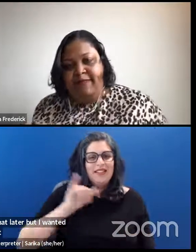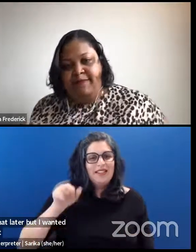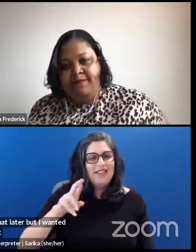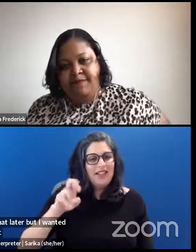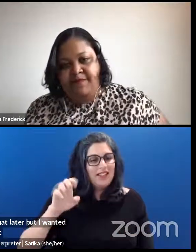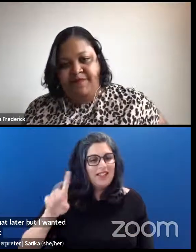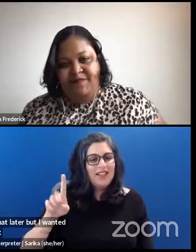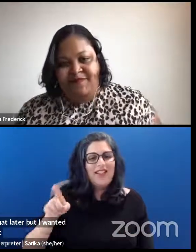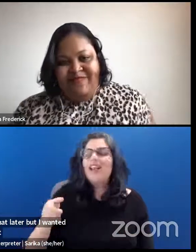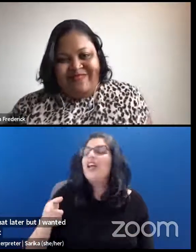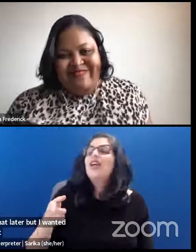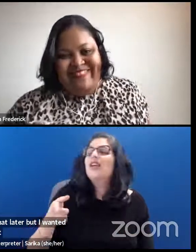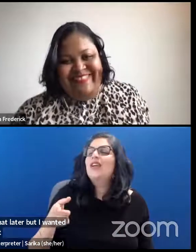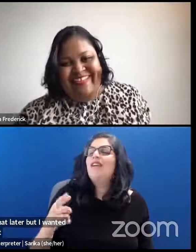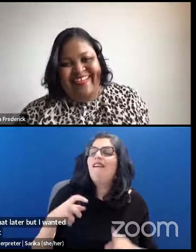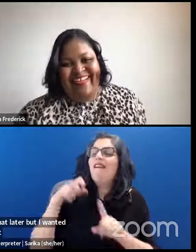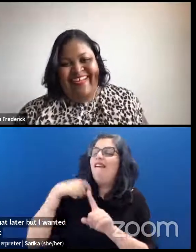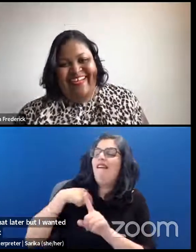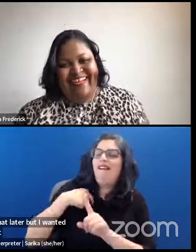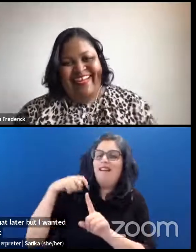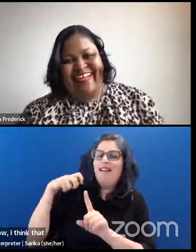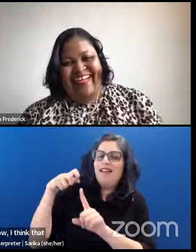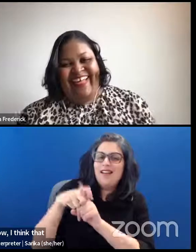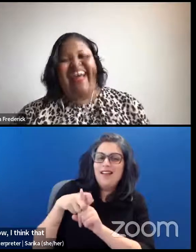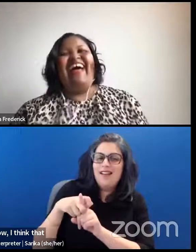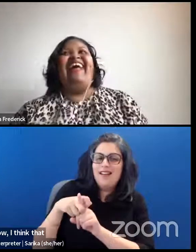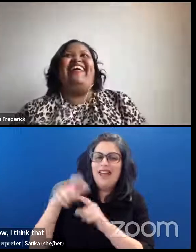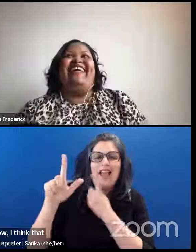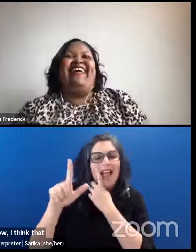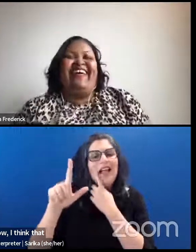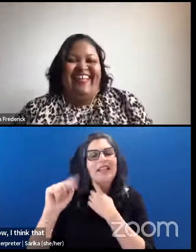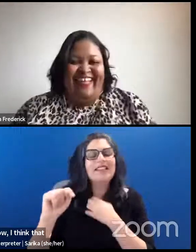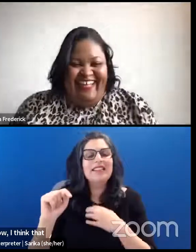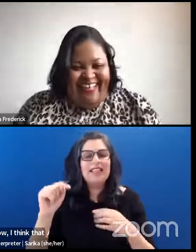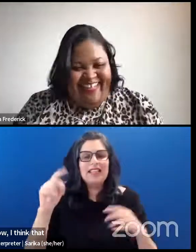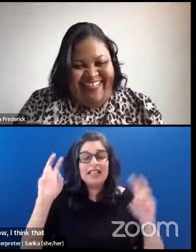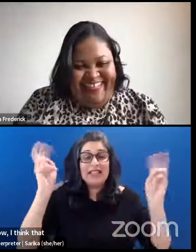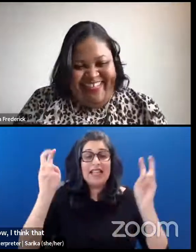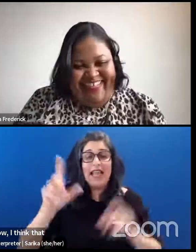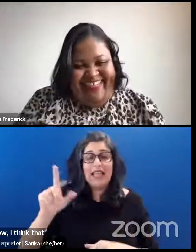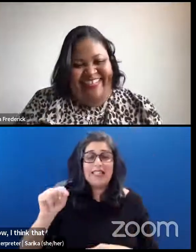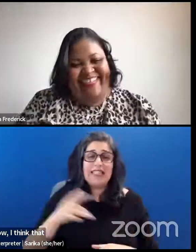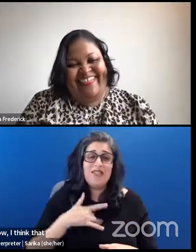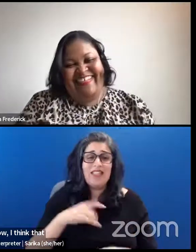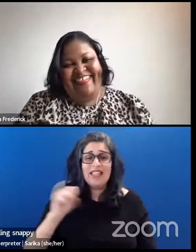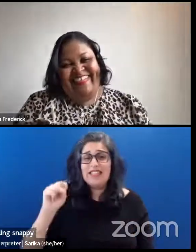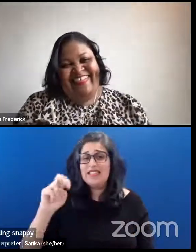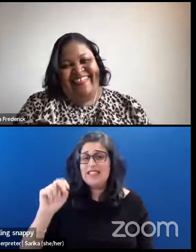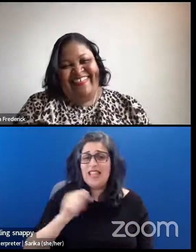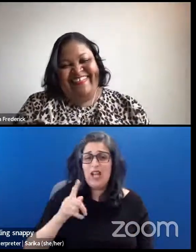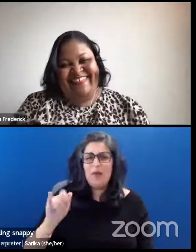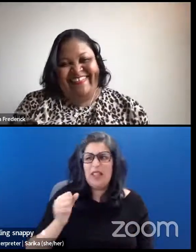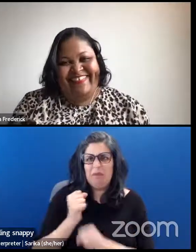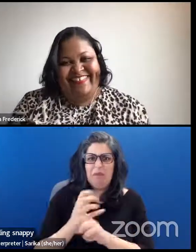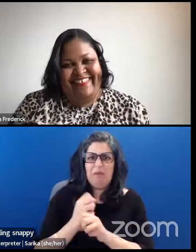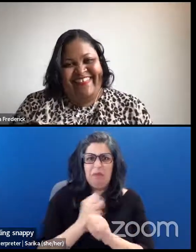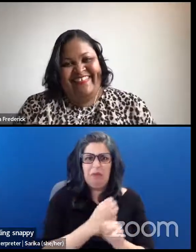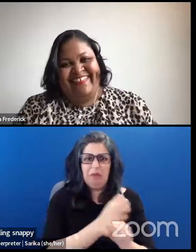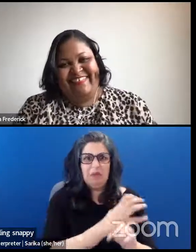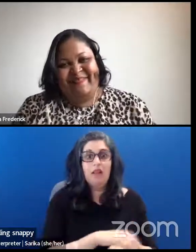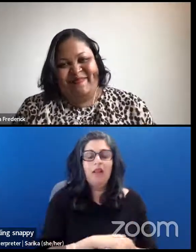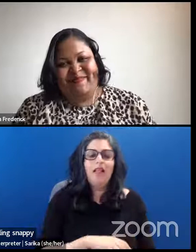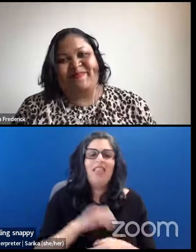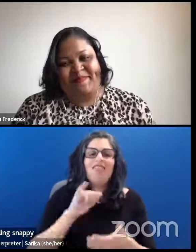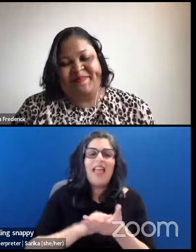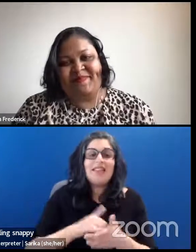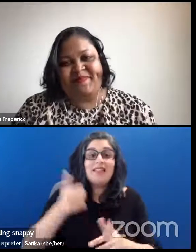you had me at LT is feeling snappy because I think that this, this is, you know, this is self